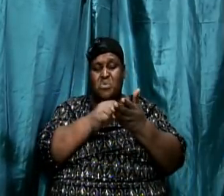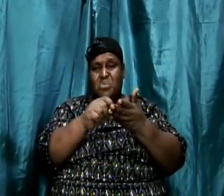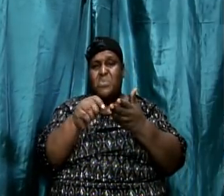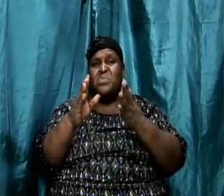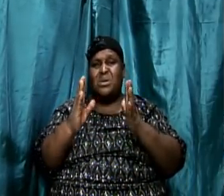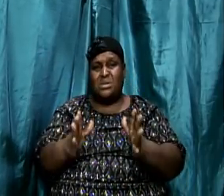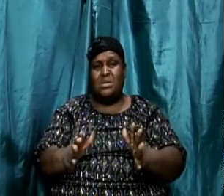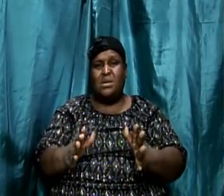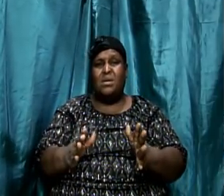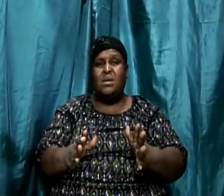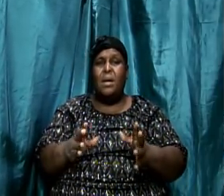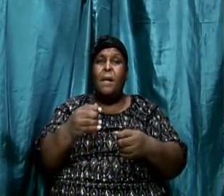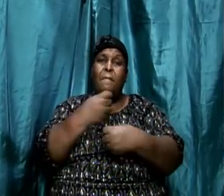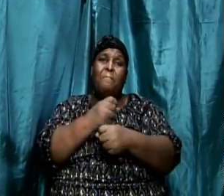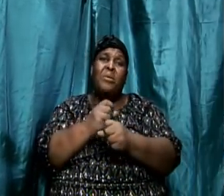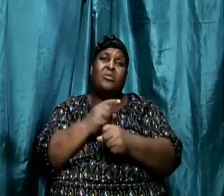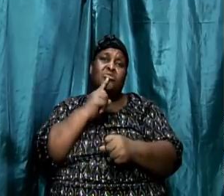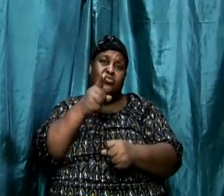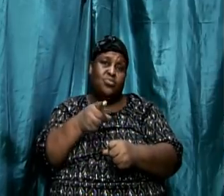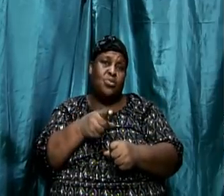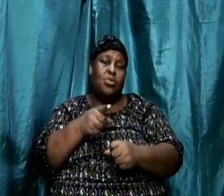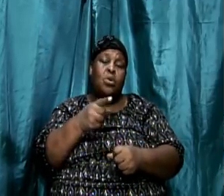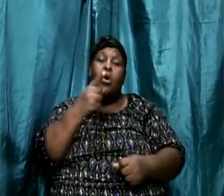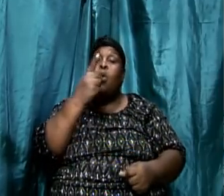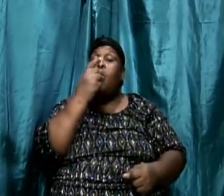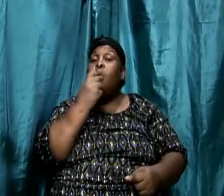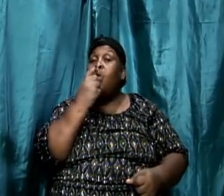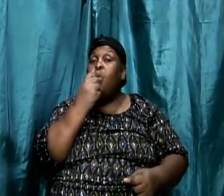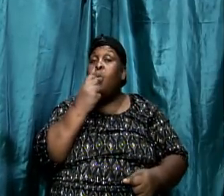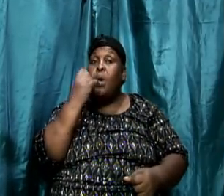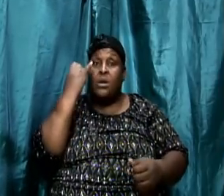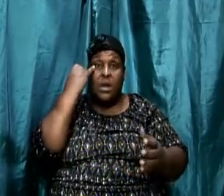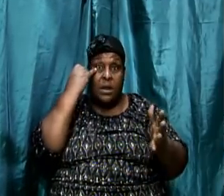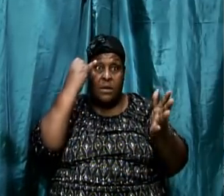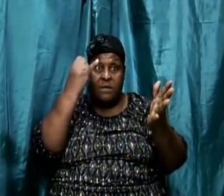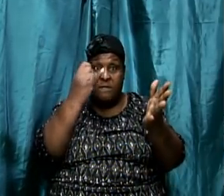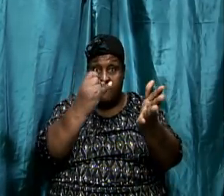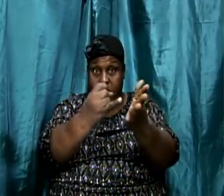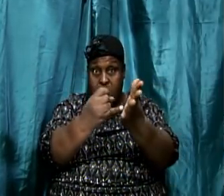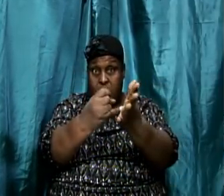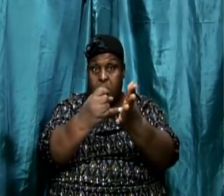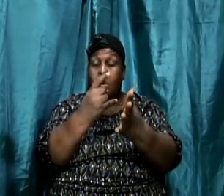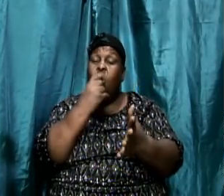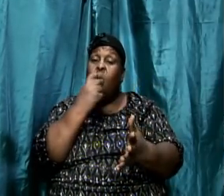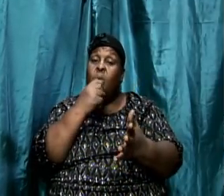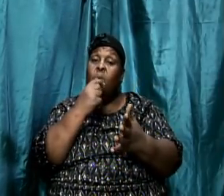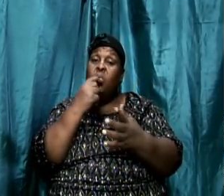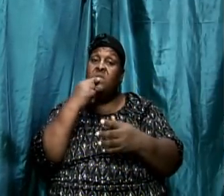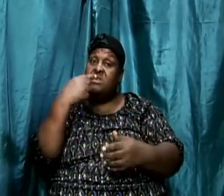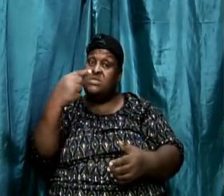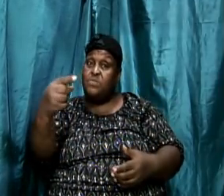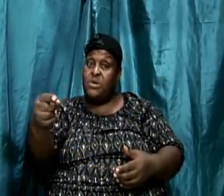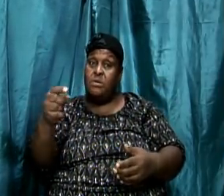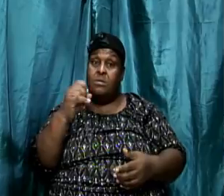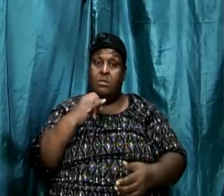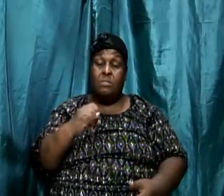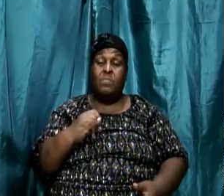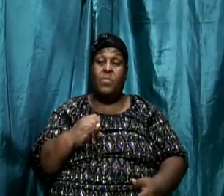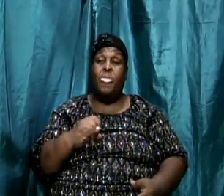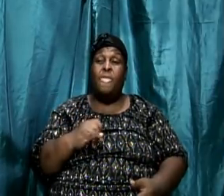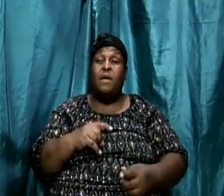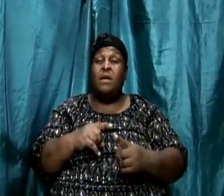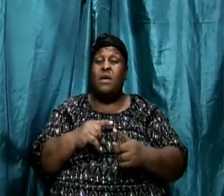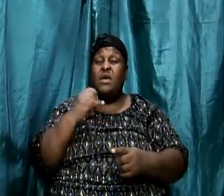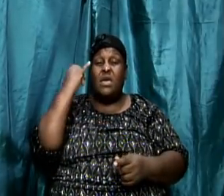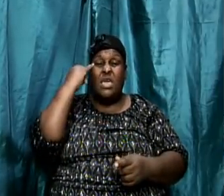that we identify who the speaker is. Anybody get that? So if you want to understand the Bible, need